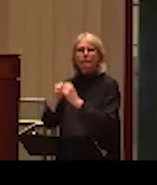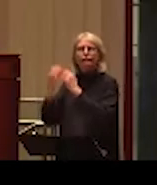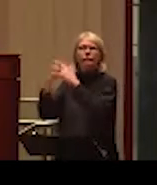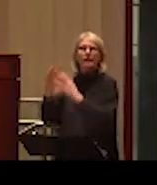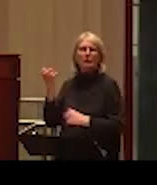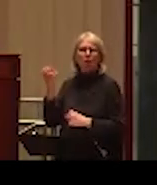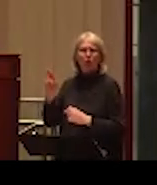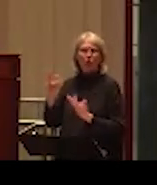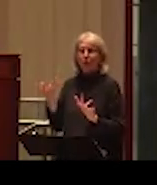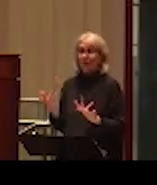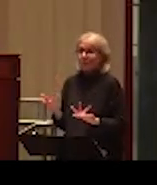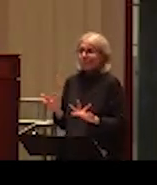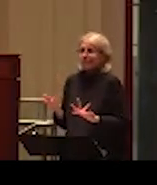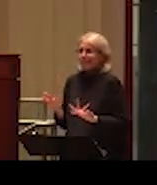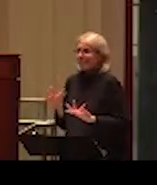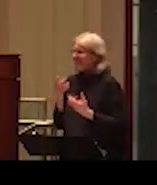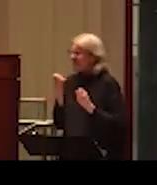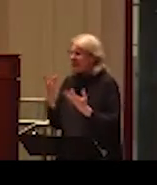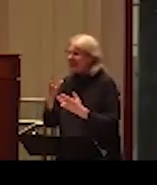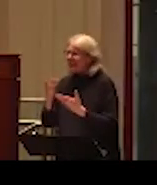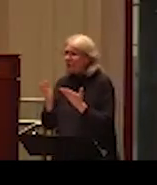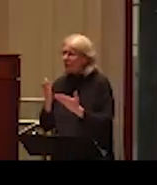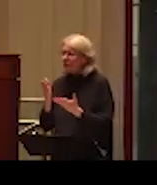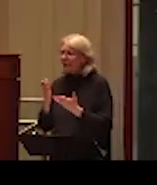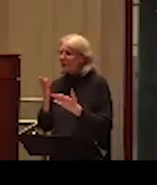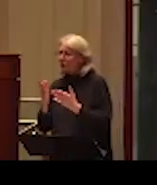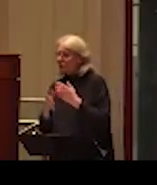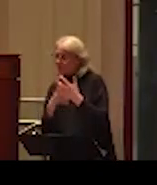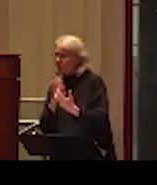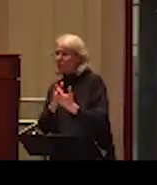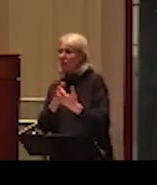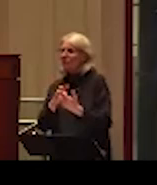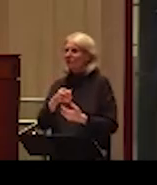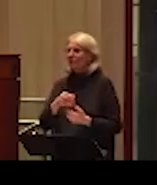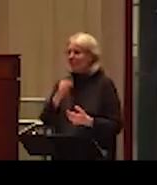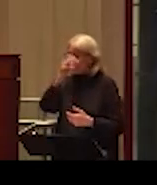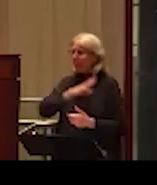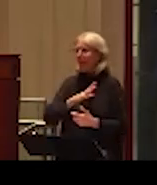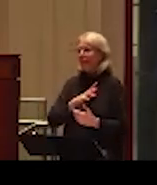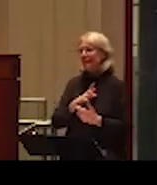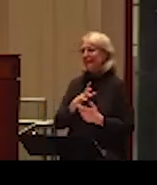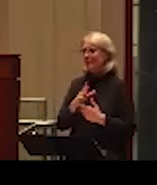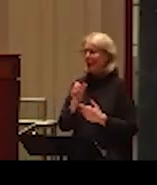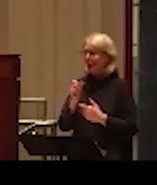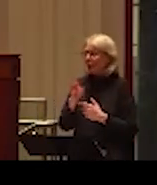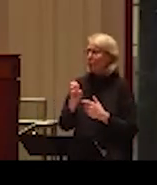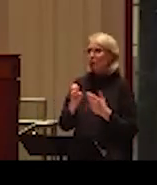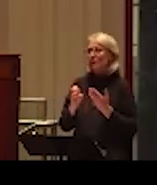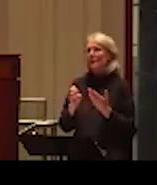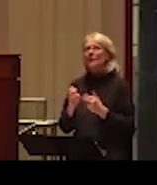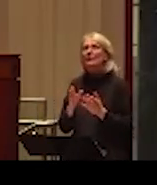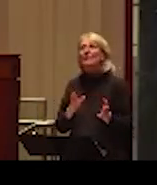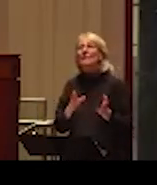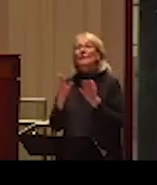that many services that are directly tailored, gender specific for men. And benefits of helping men.